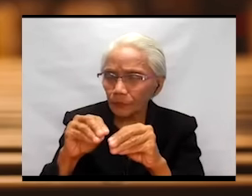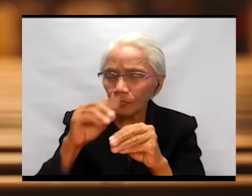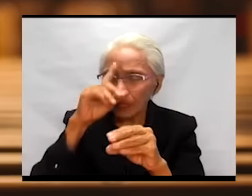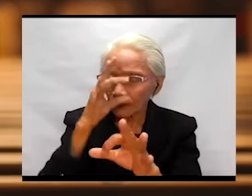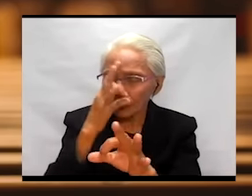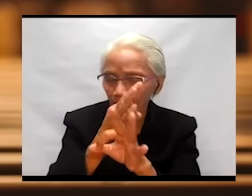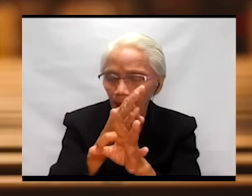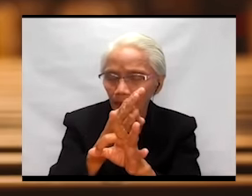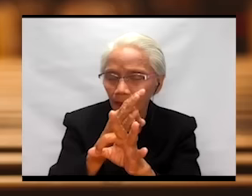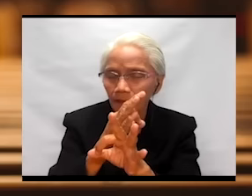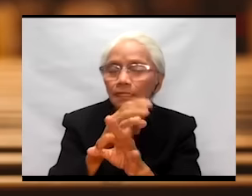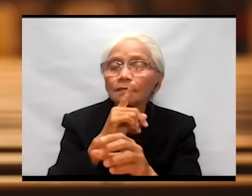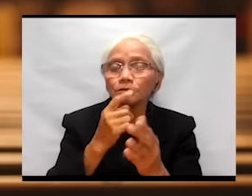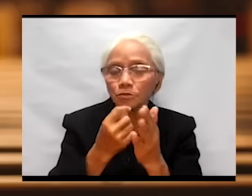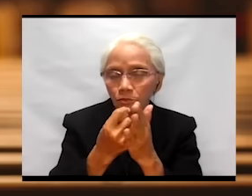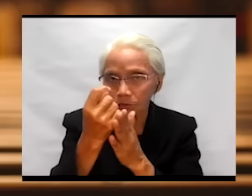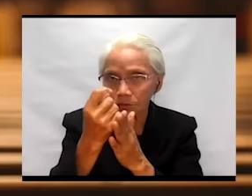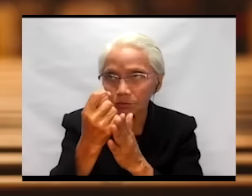Minsan po,